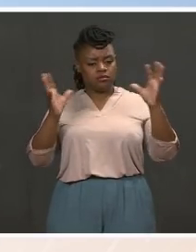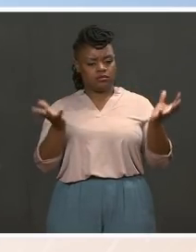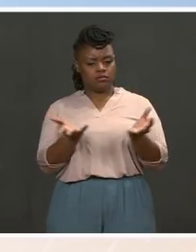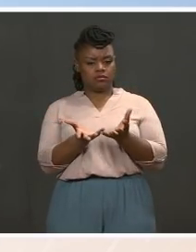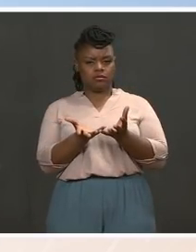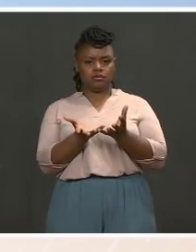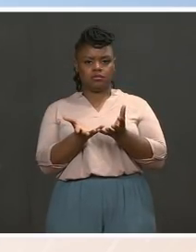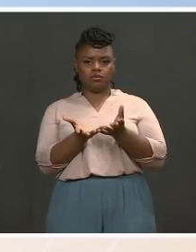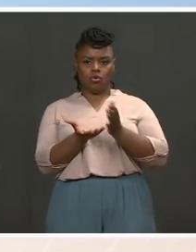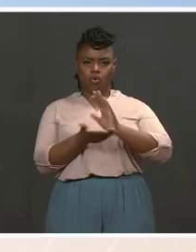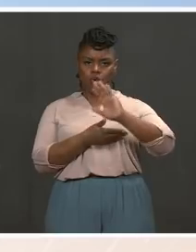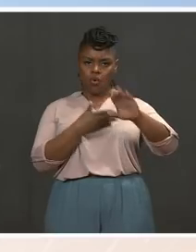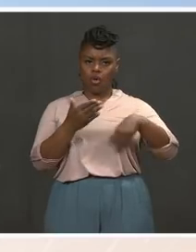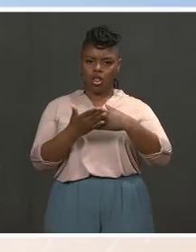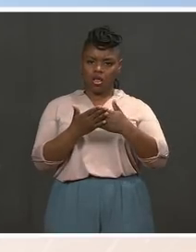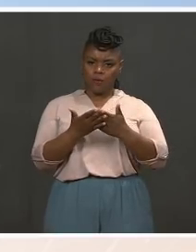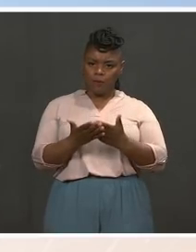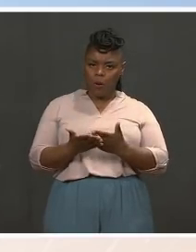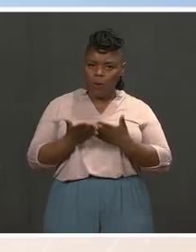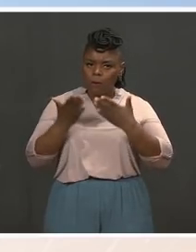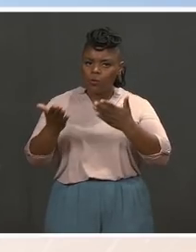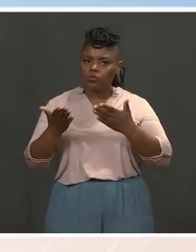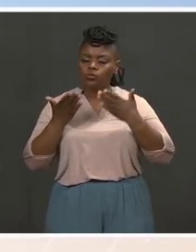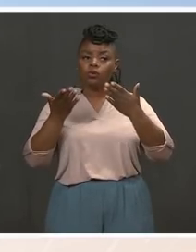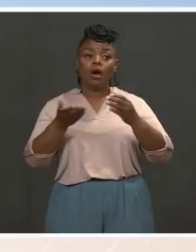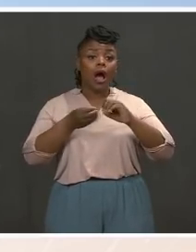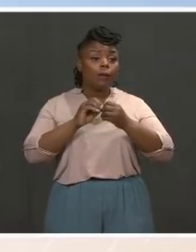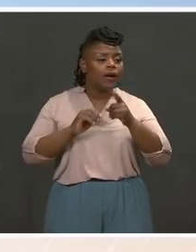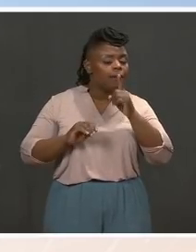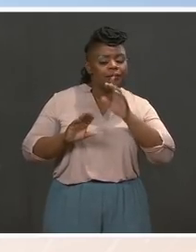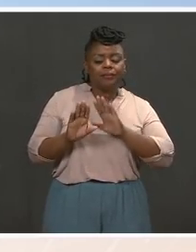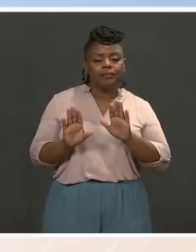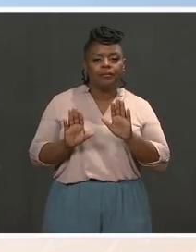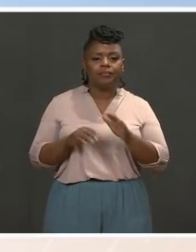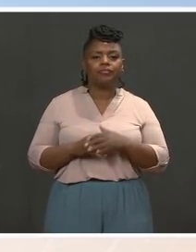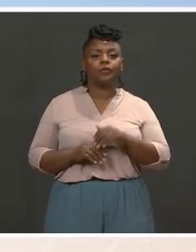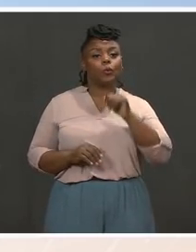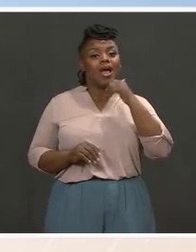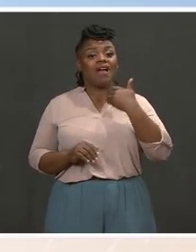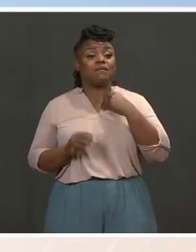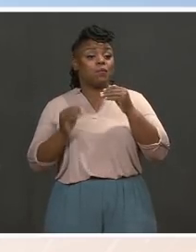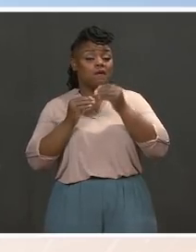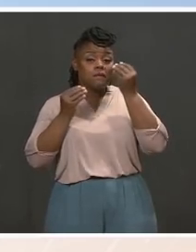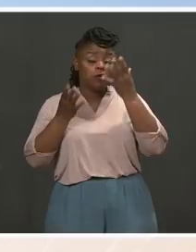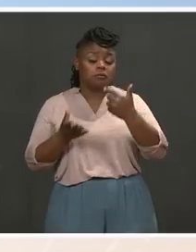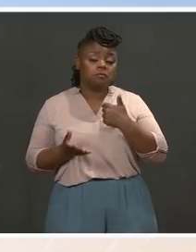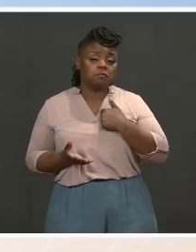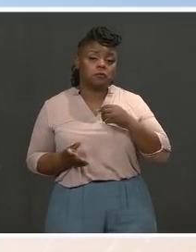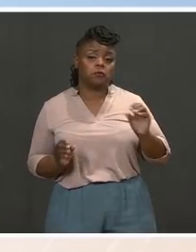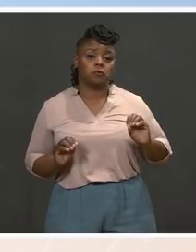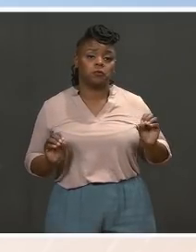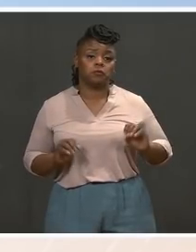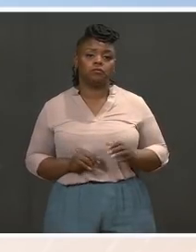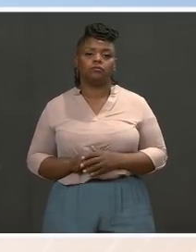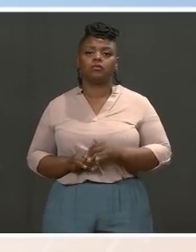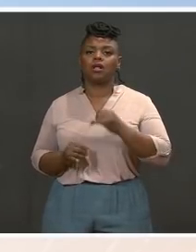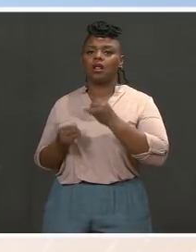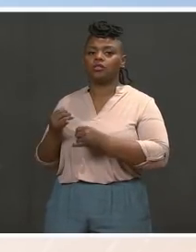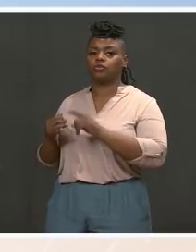frame it, to shape it, to size it. So, I don't have any more to predict for you. The Press, last one on this before taxes.